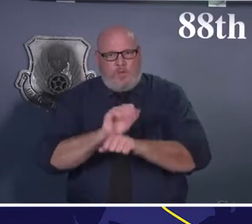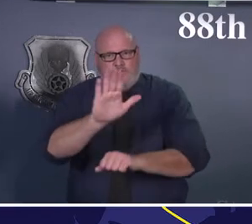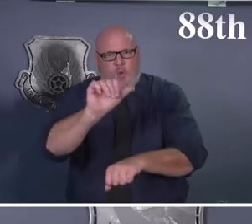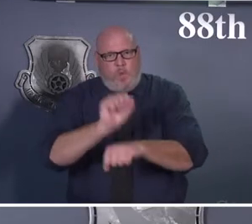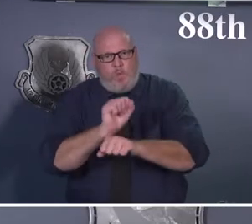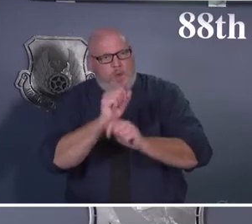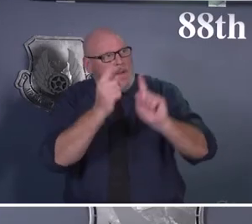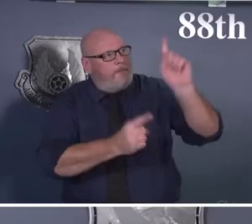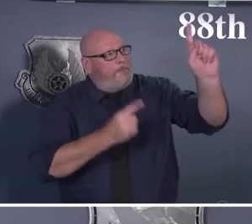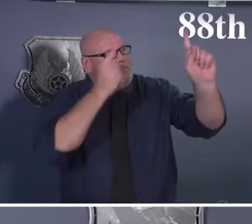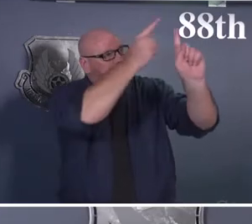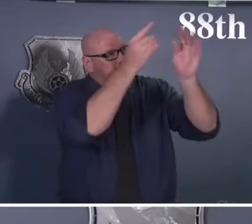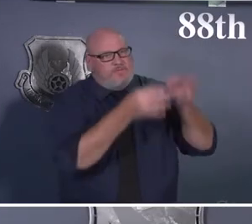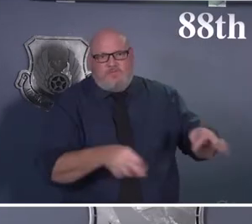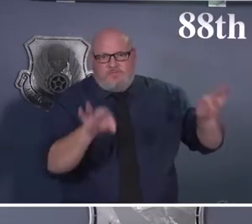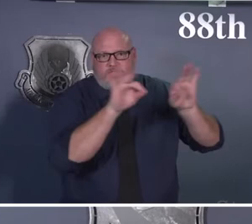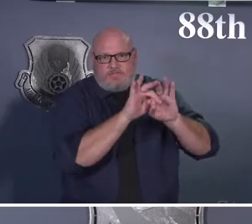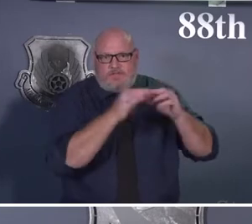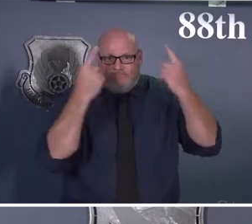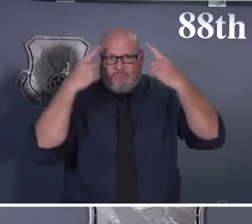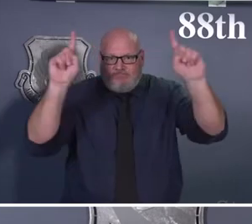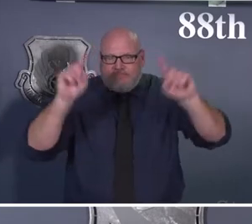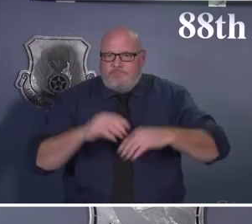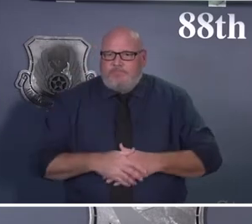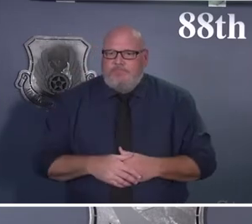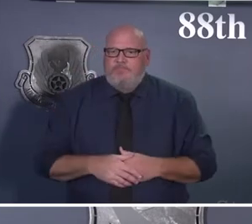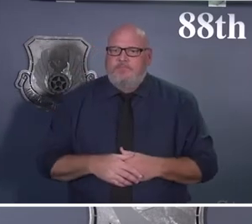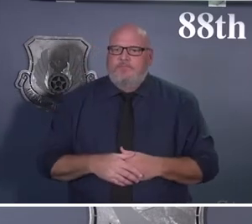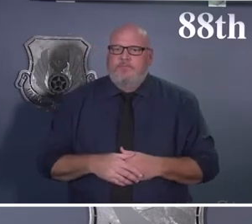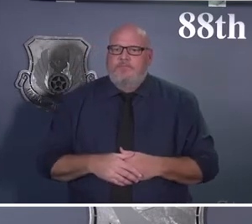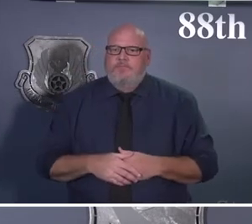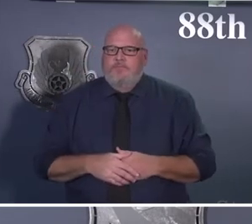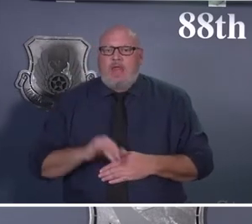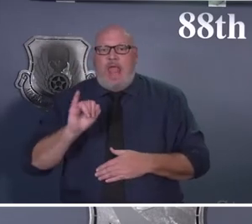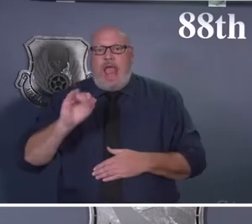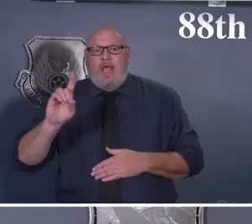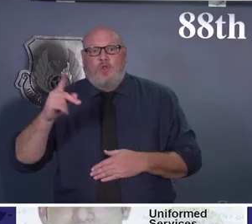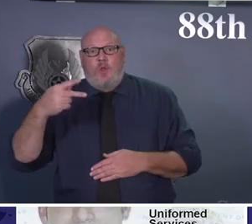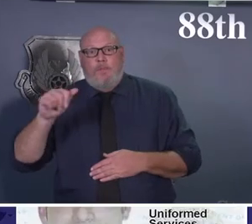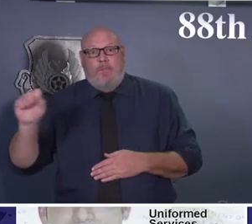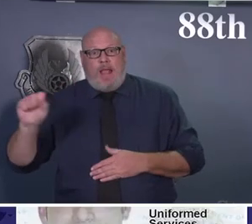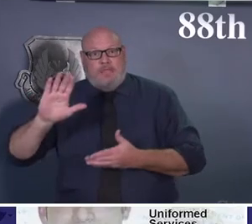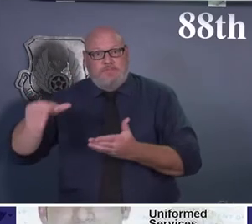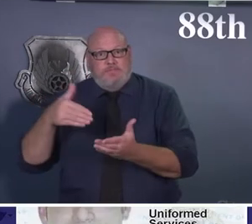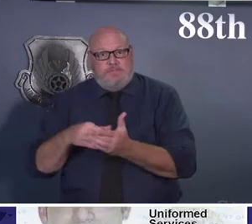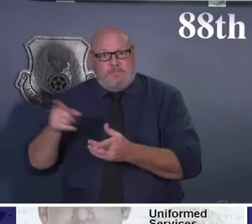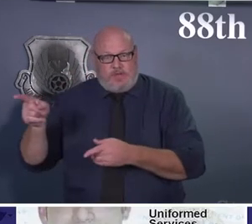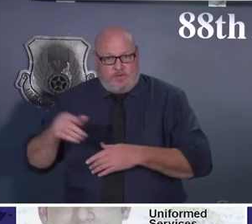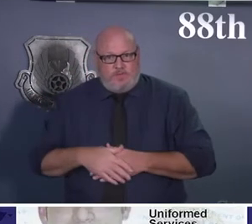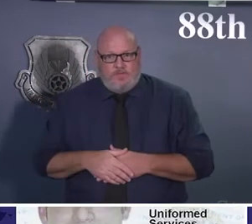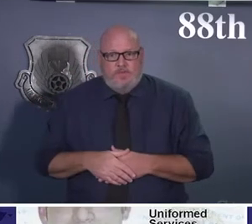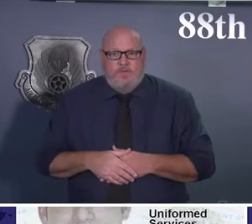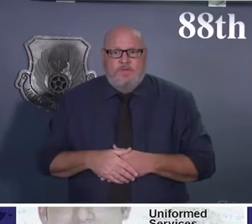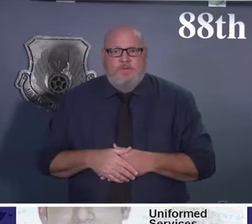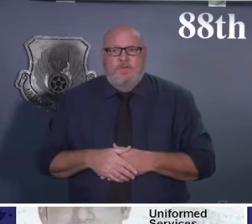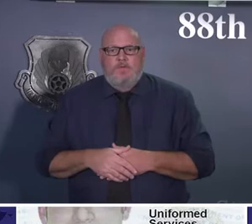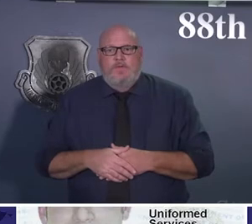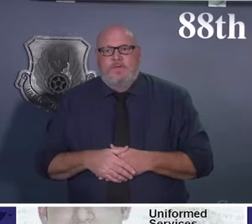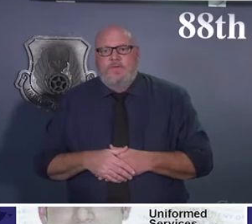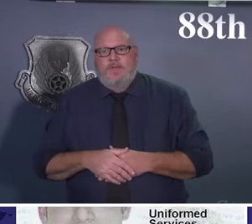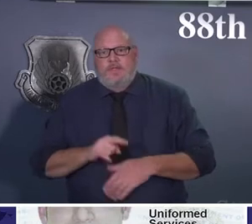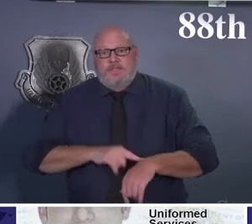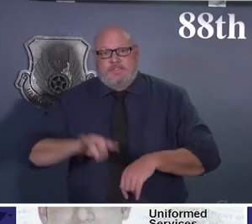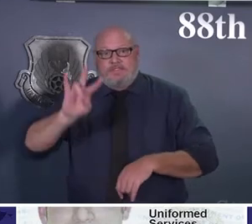ID card customer support hours of operation that you may see on the slide behind you or behind me seven seven 30 to three o'clock.